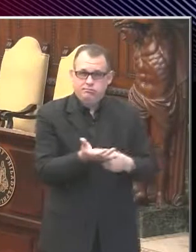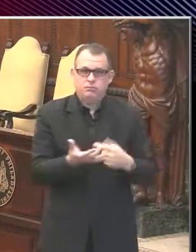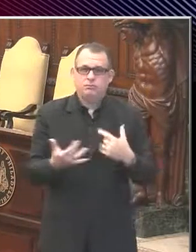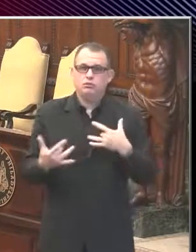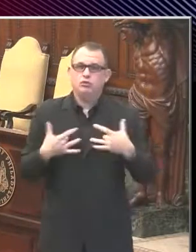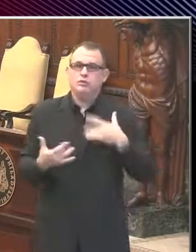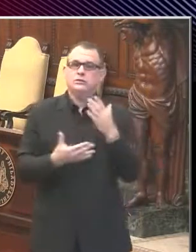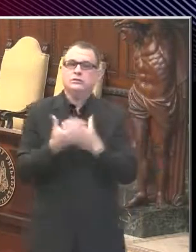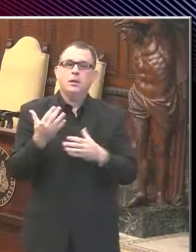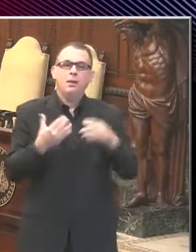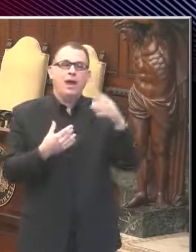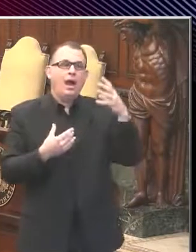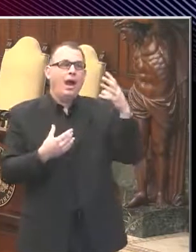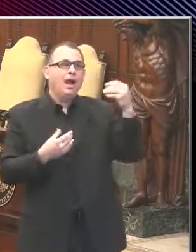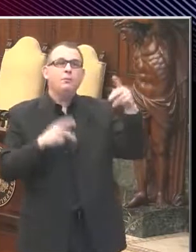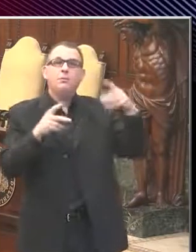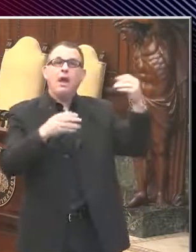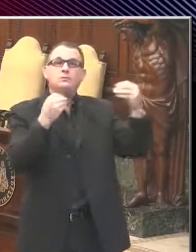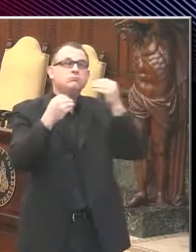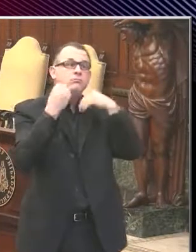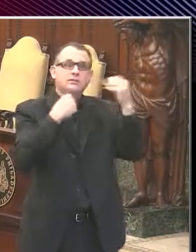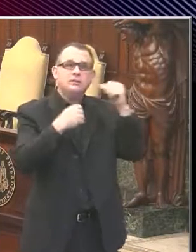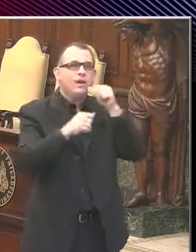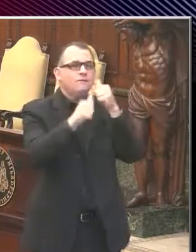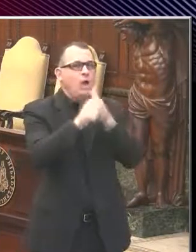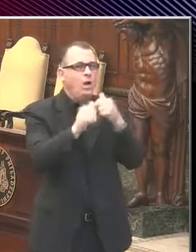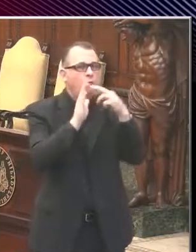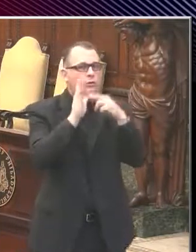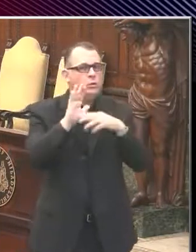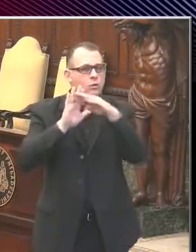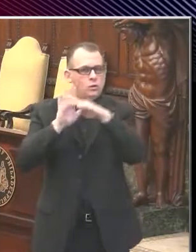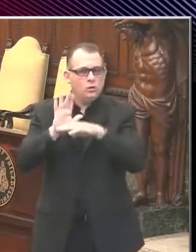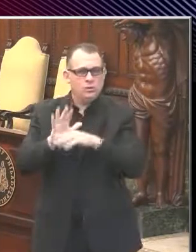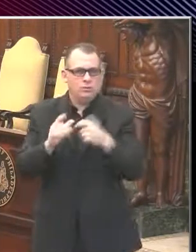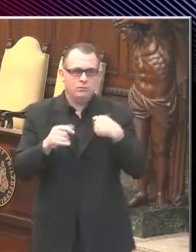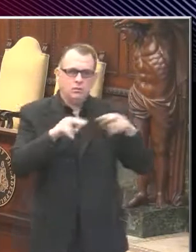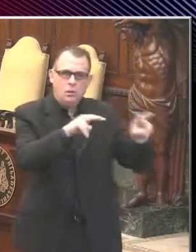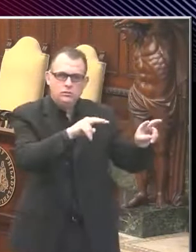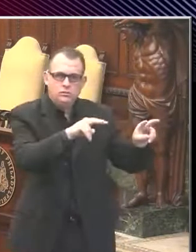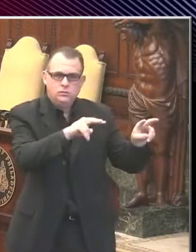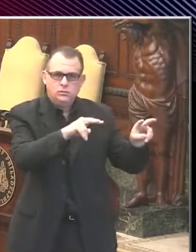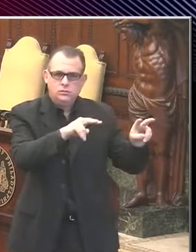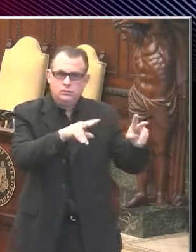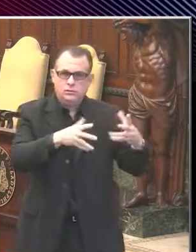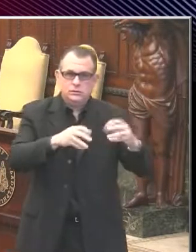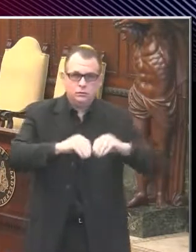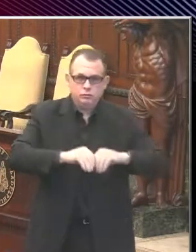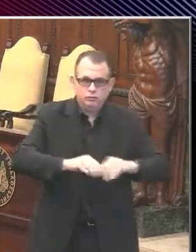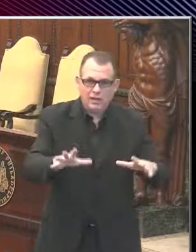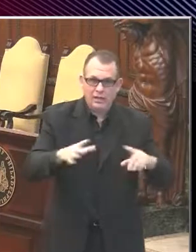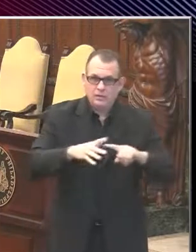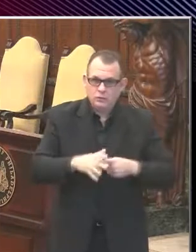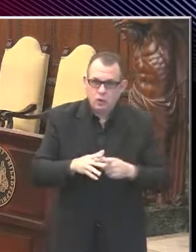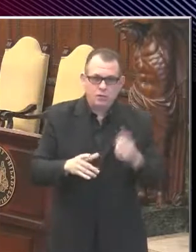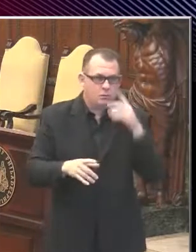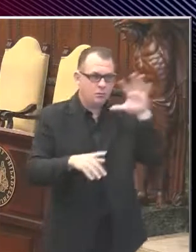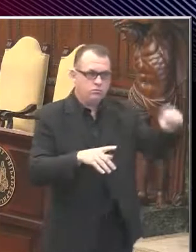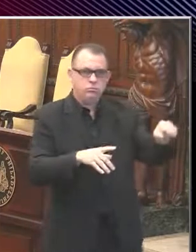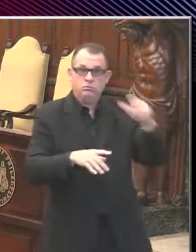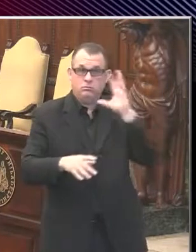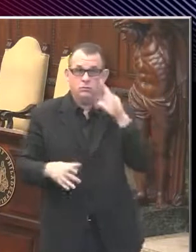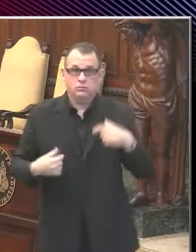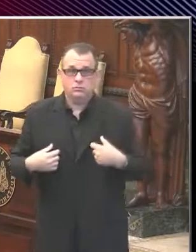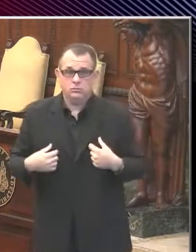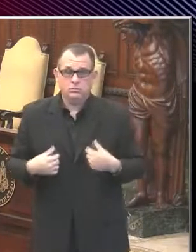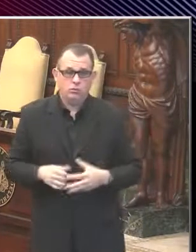not following our standards. We'll watch that. If we have evidence of spread in outdoor dining, then I would definitely consider that. Or if we have evidence